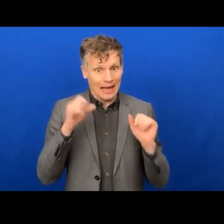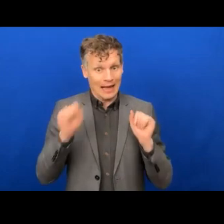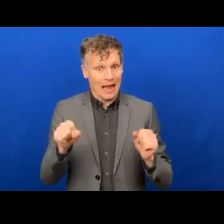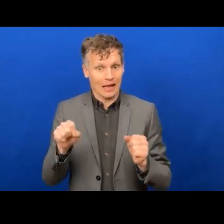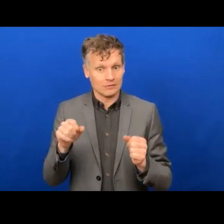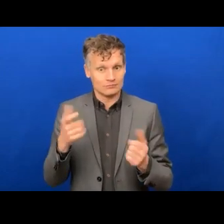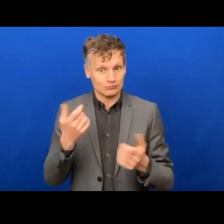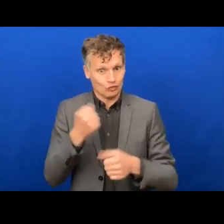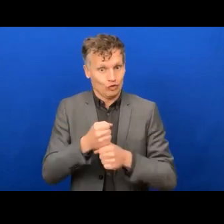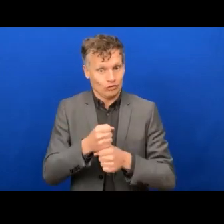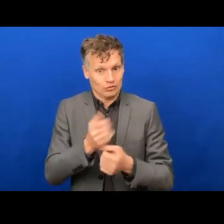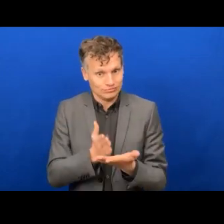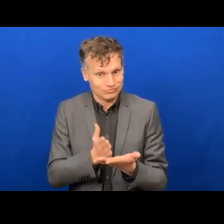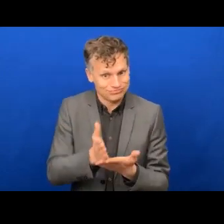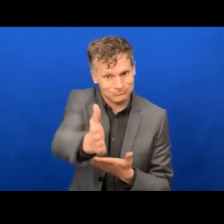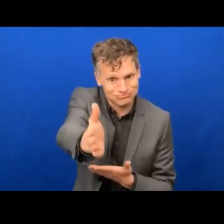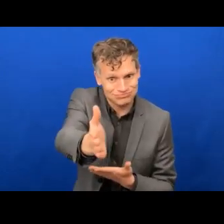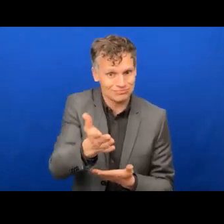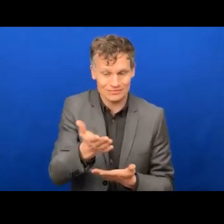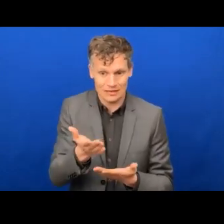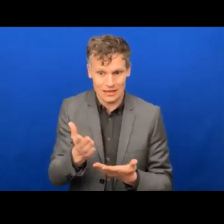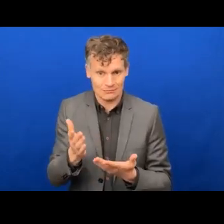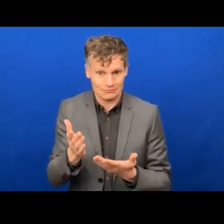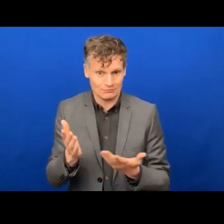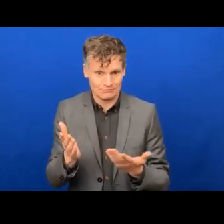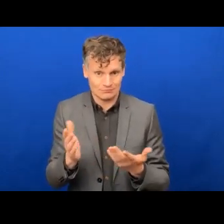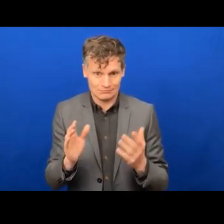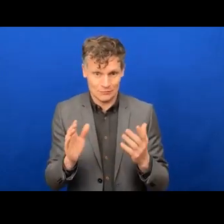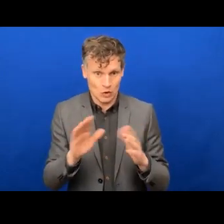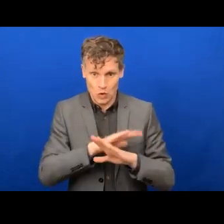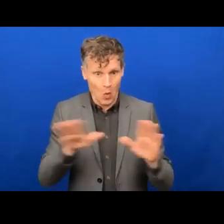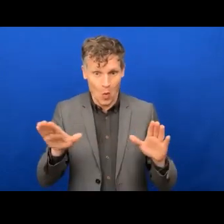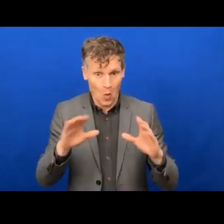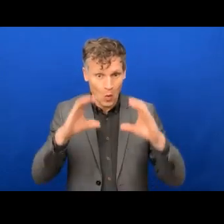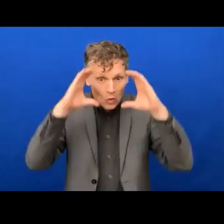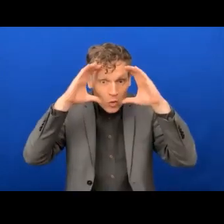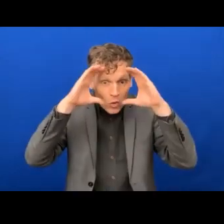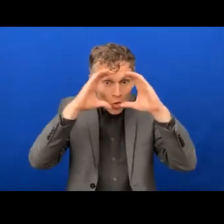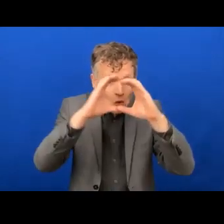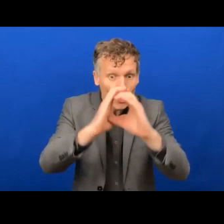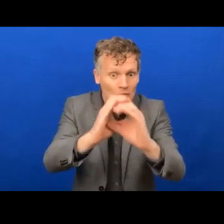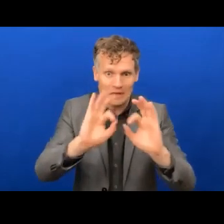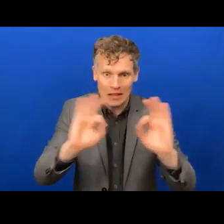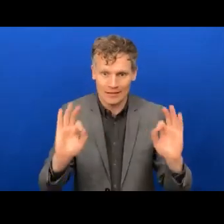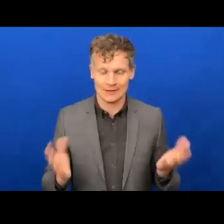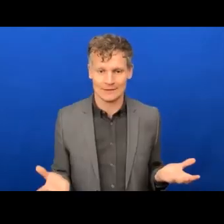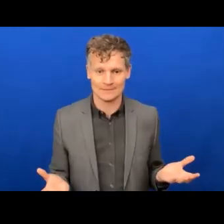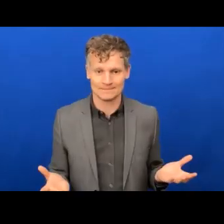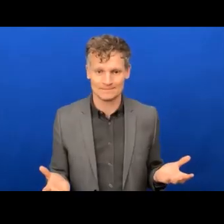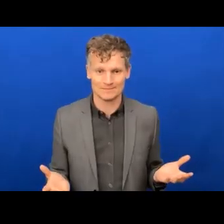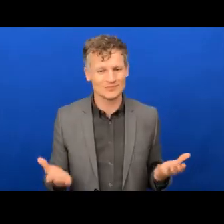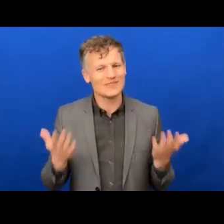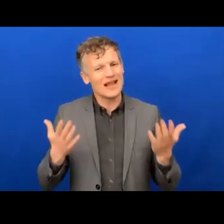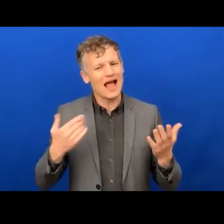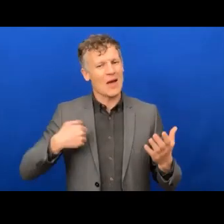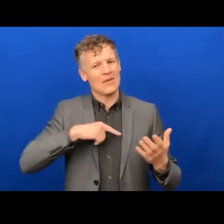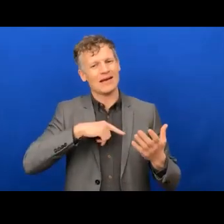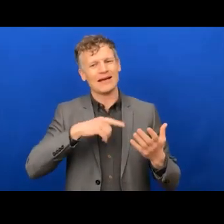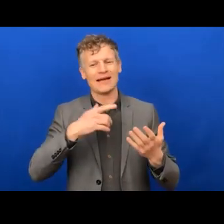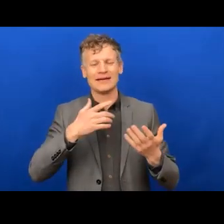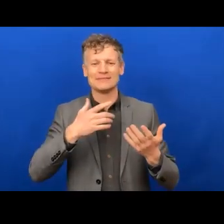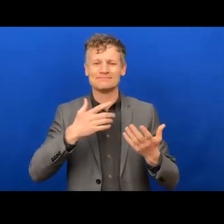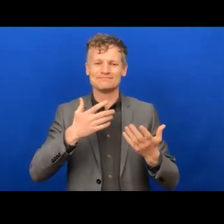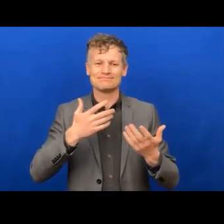in a lot of organizations over the last couple of decades is we've, we've kind of homogenized jobs. As